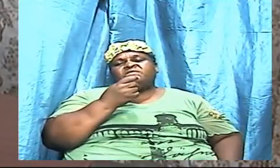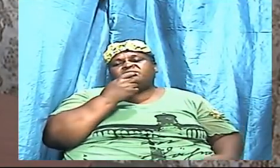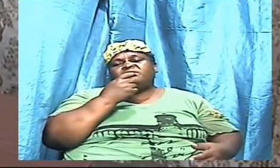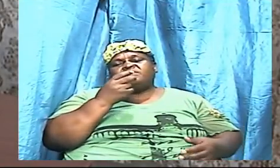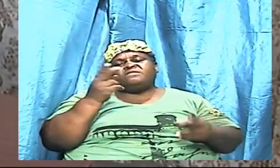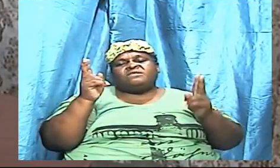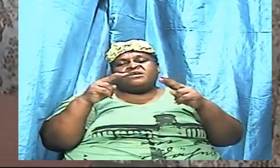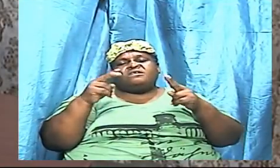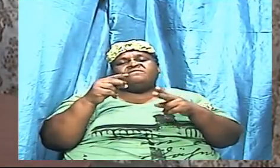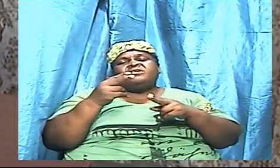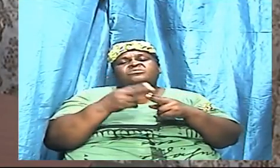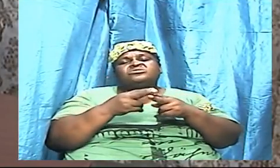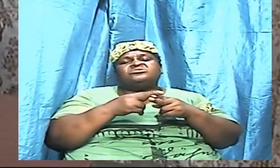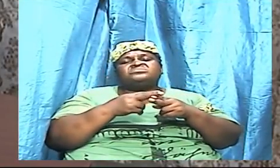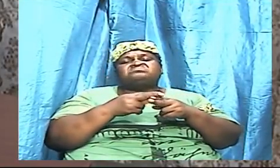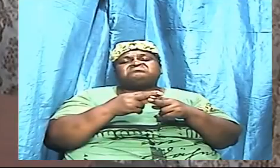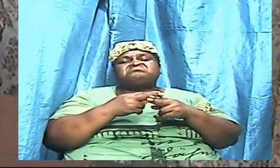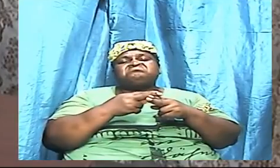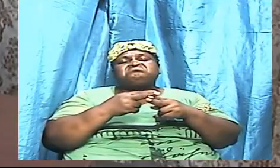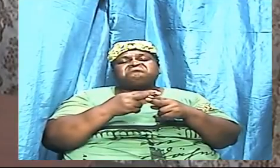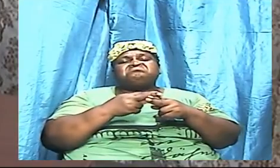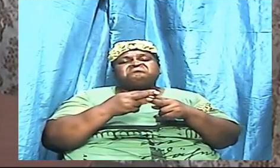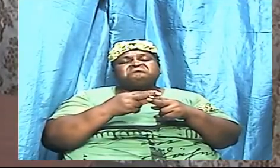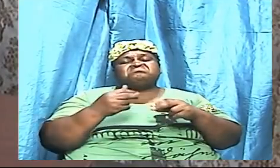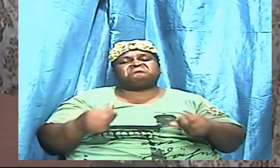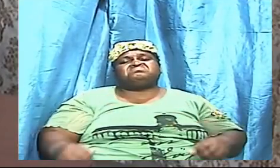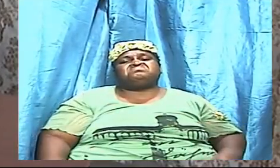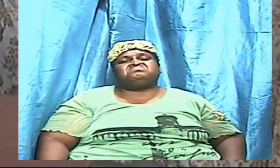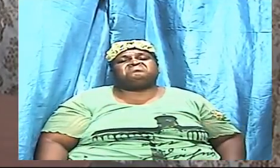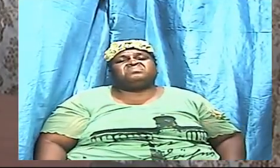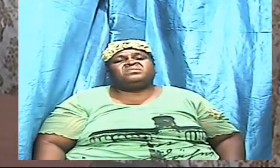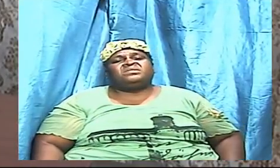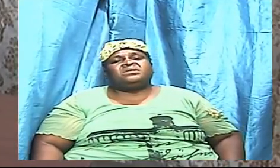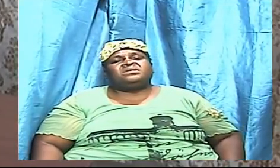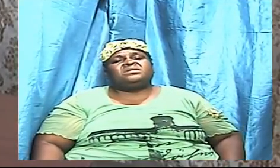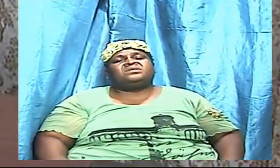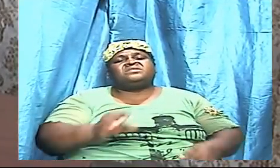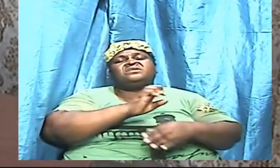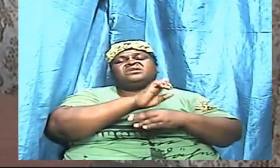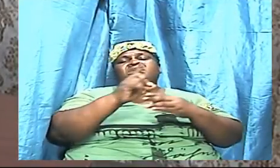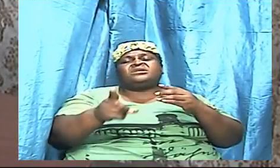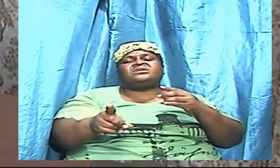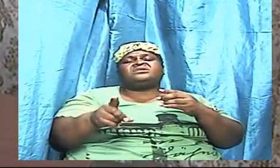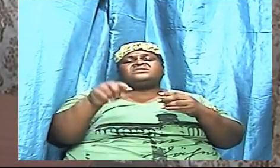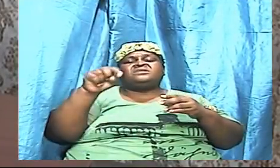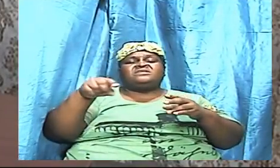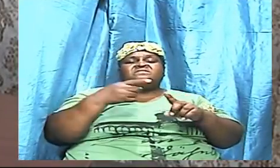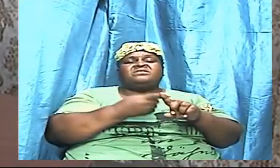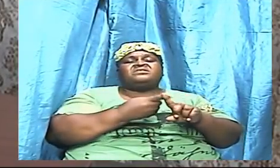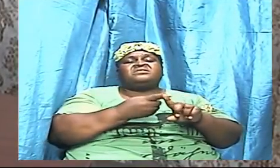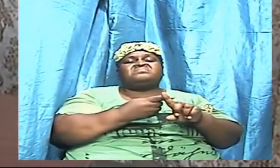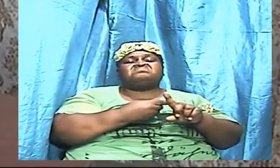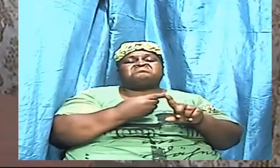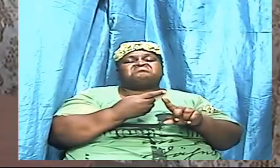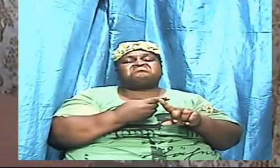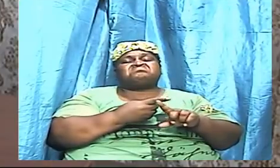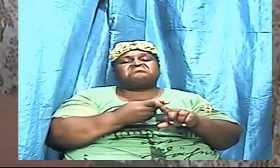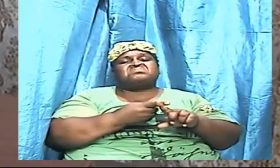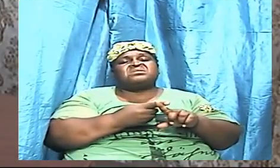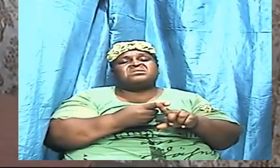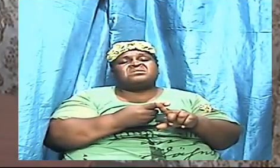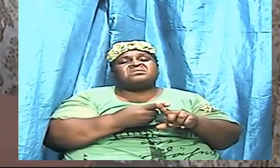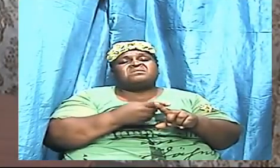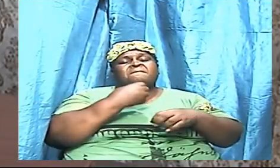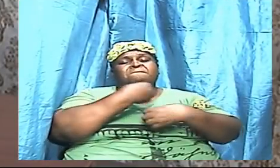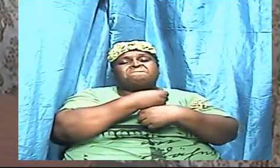uh in jan in the end of this month towards the end of this month we